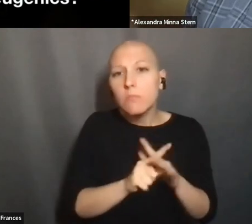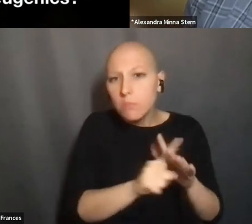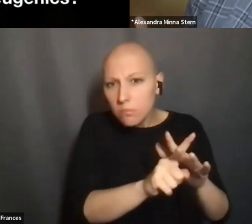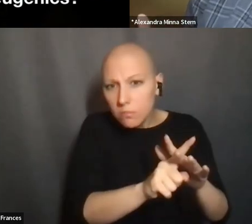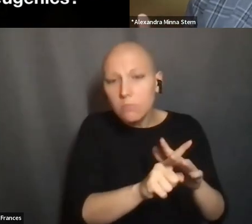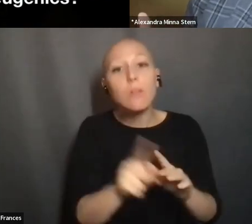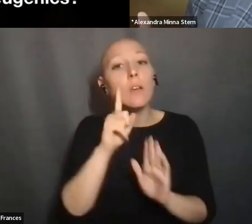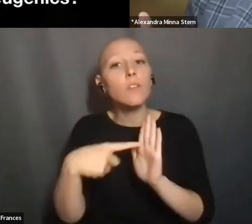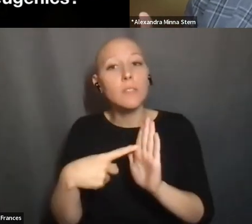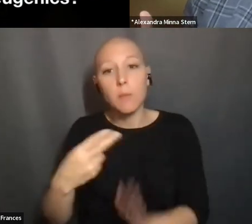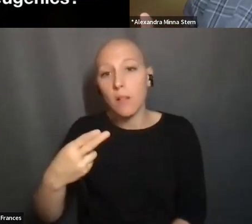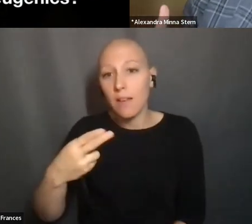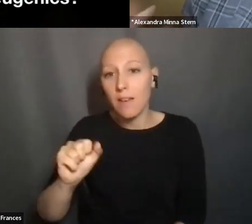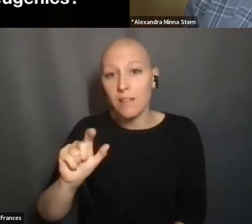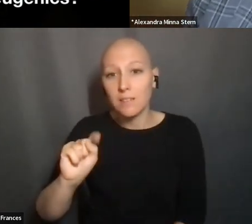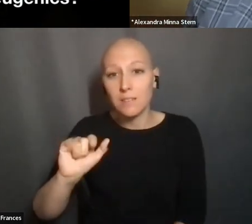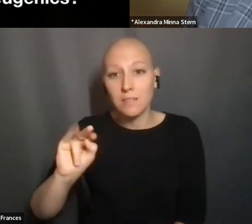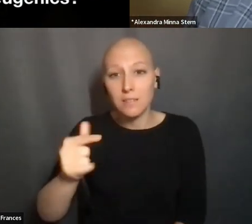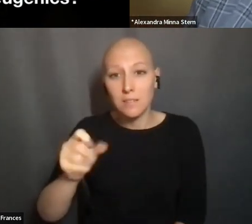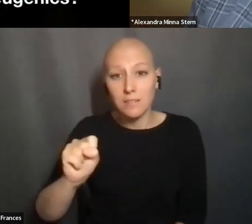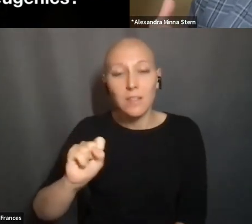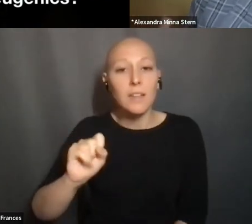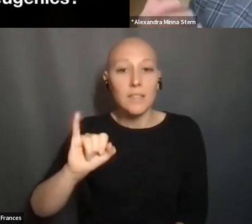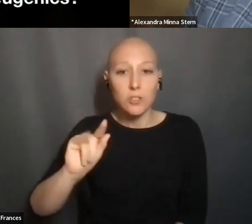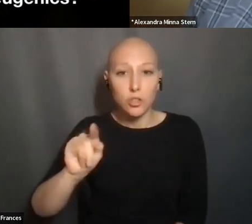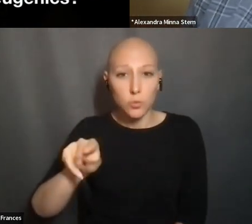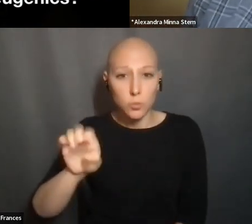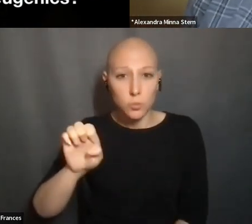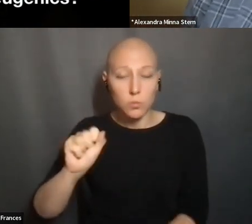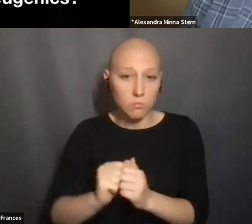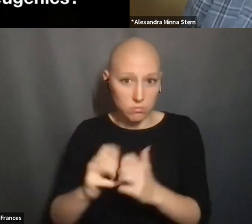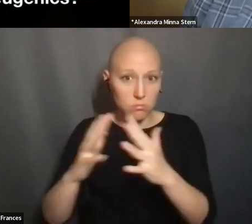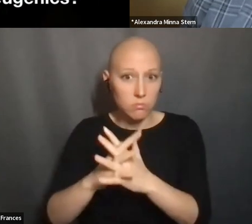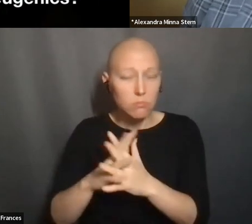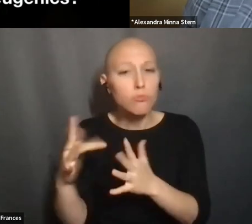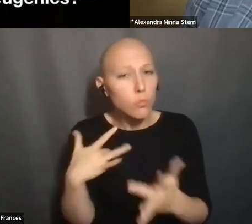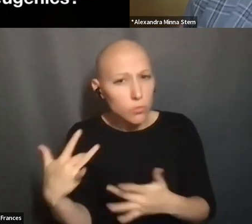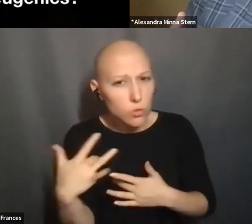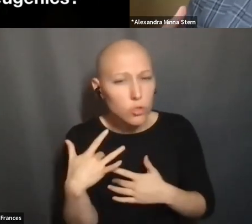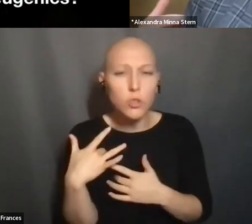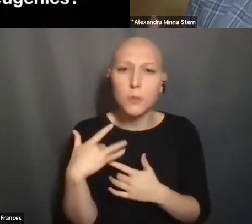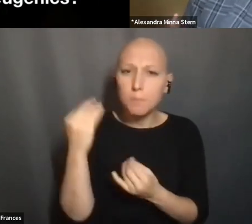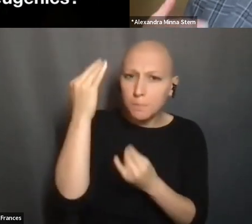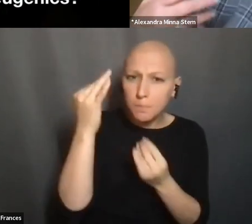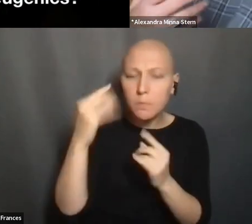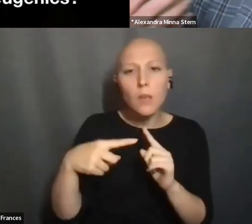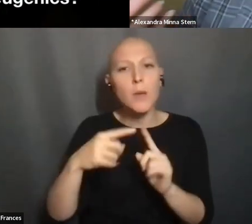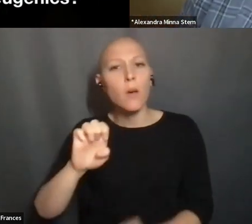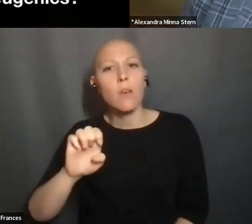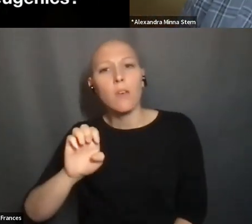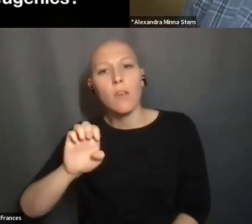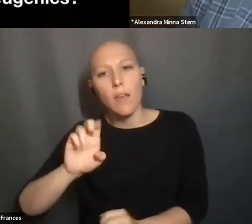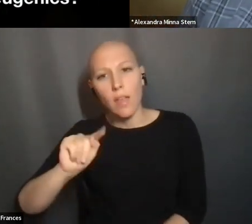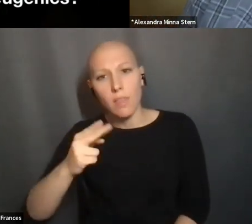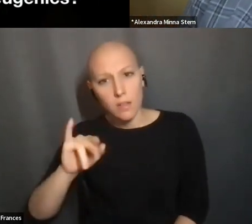THE HASTINGS INSTITUTE WAS FOUNDED. THEY WERE VERY CONCERNED WITH THESE QUESTIONS AROUND THE ETHICS AND THE ETHICS AND THE